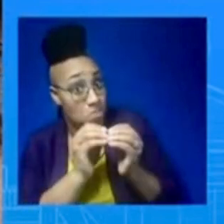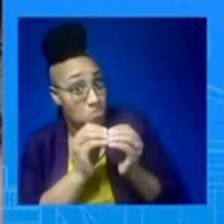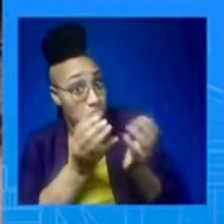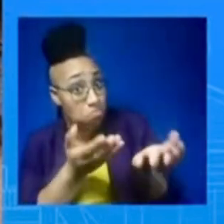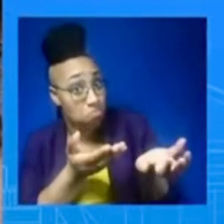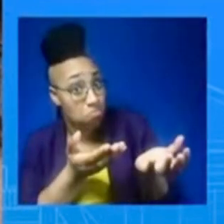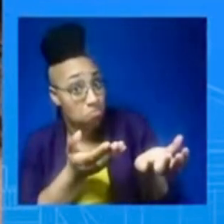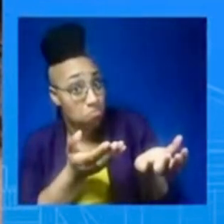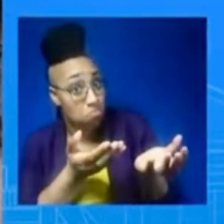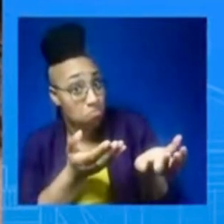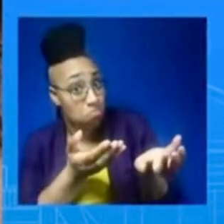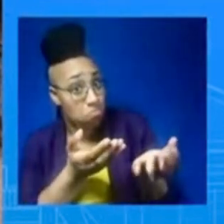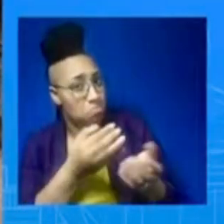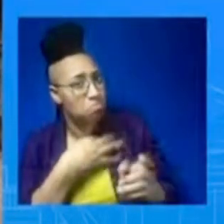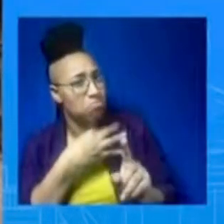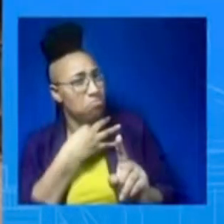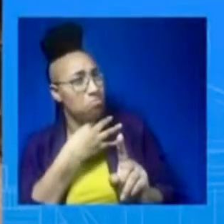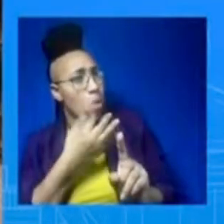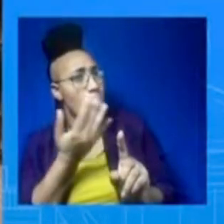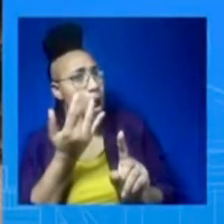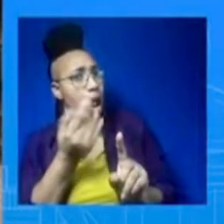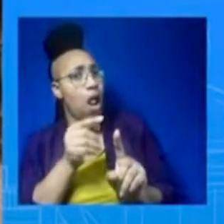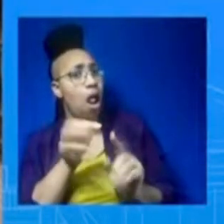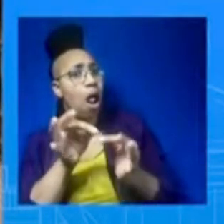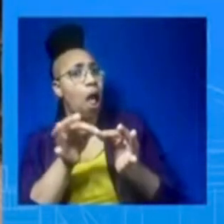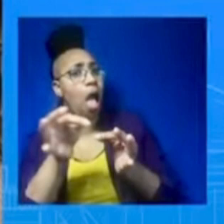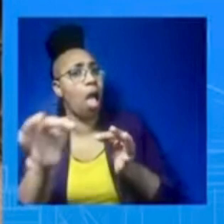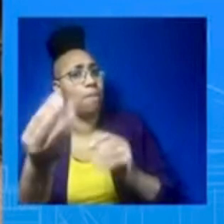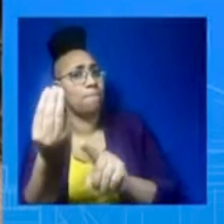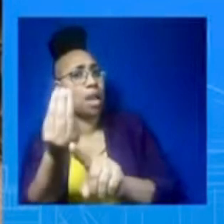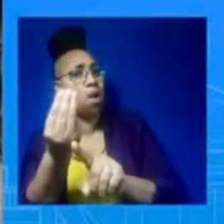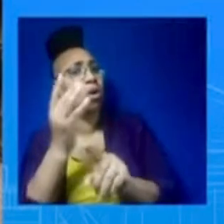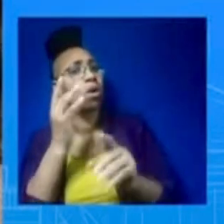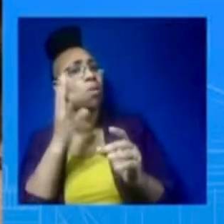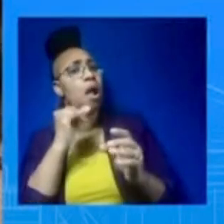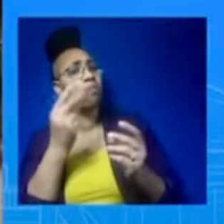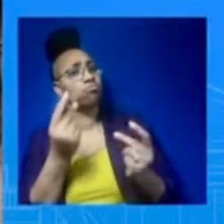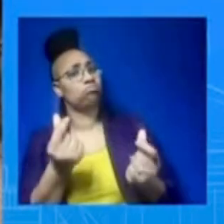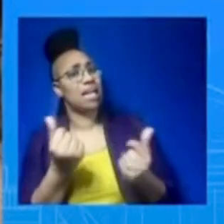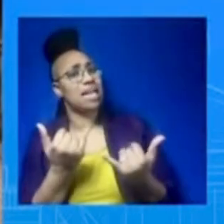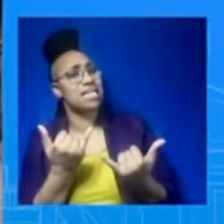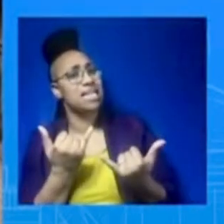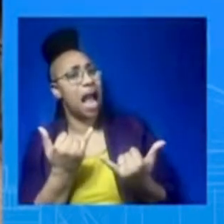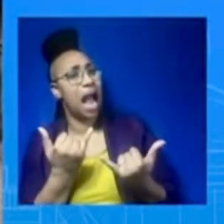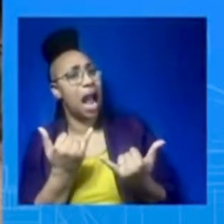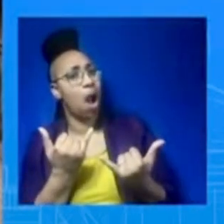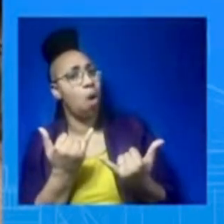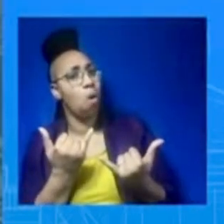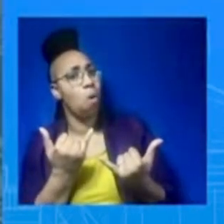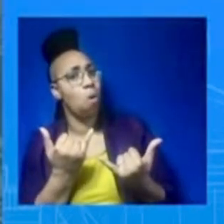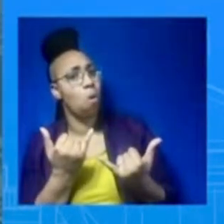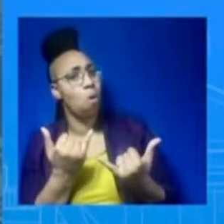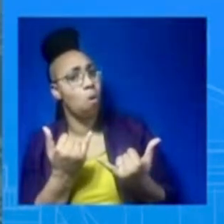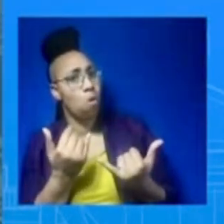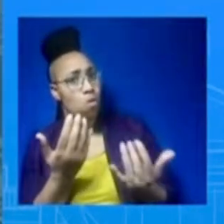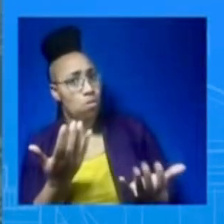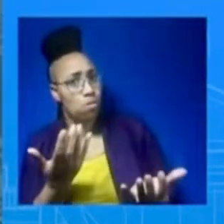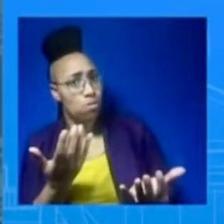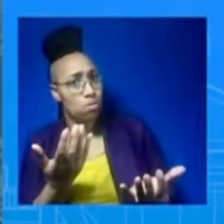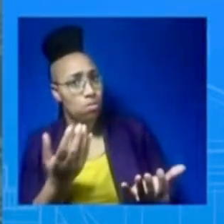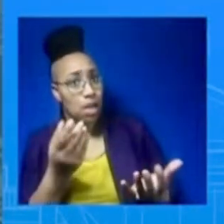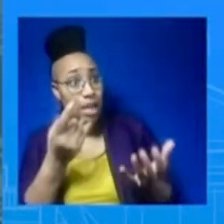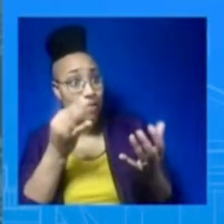Why it's not happening actually now, but also why it didn't happen. This has been going on for a couple weeks now. I want to be very clear. On February